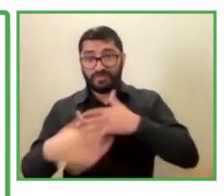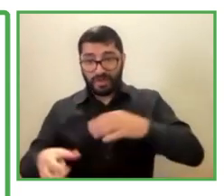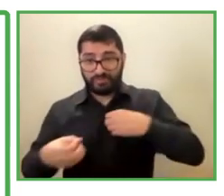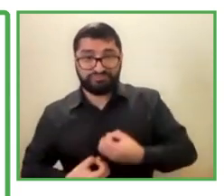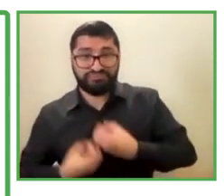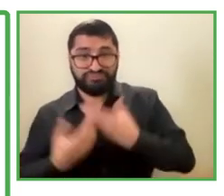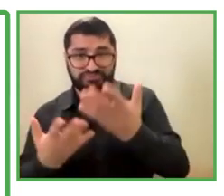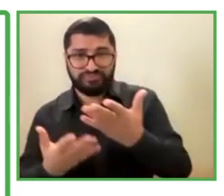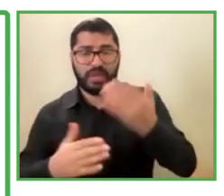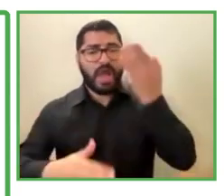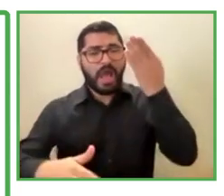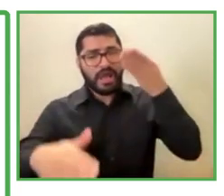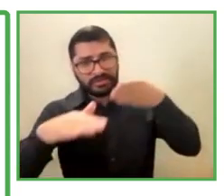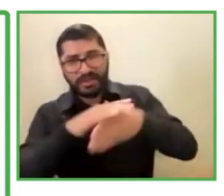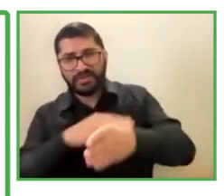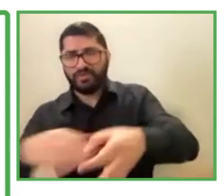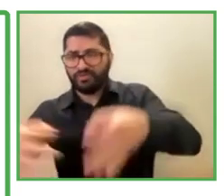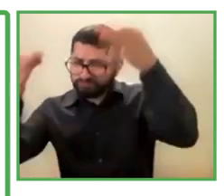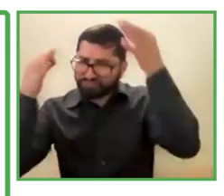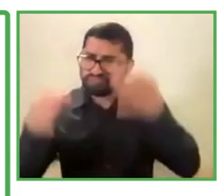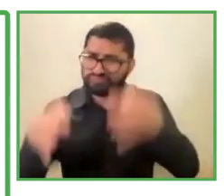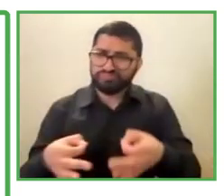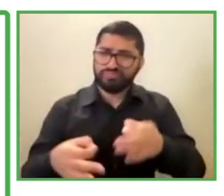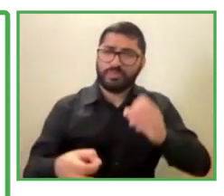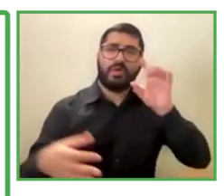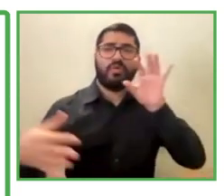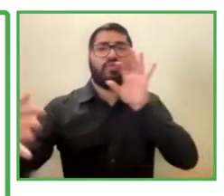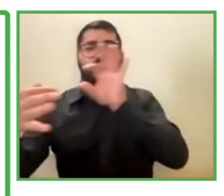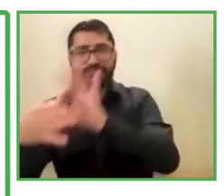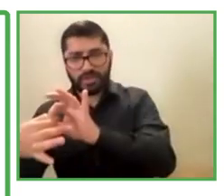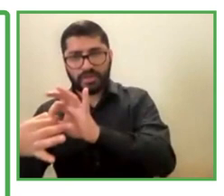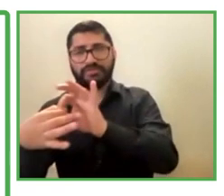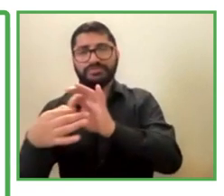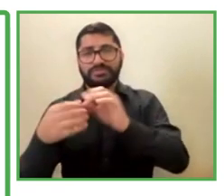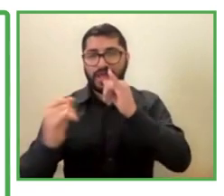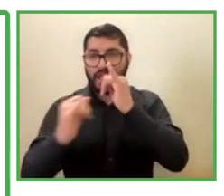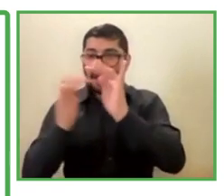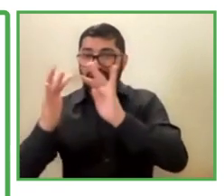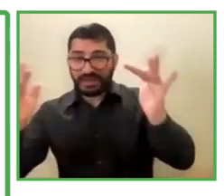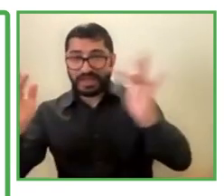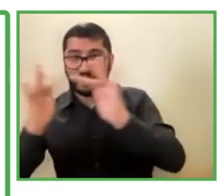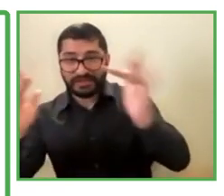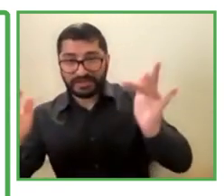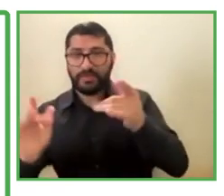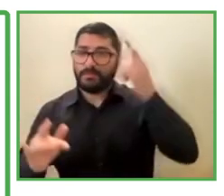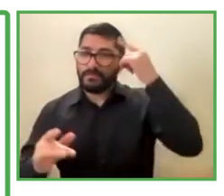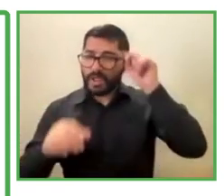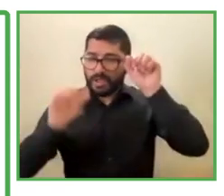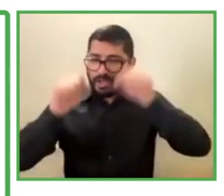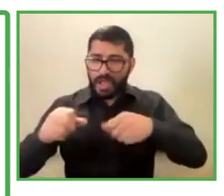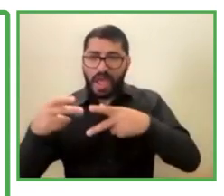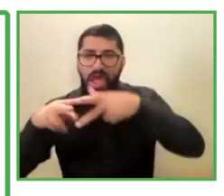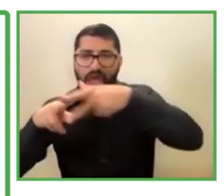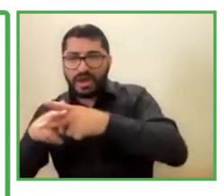have access to be able to connect to the internet to use tools.